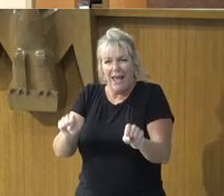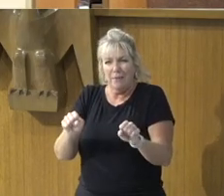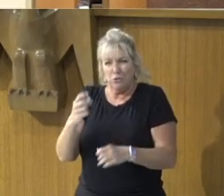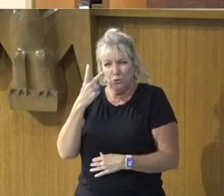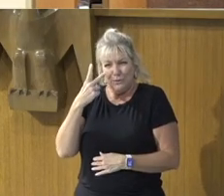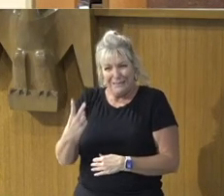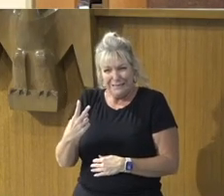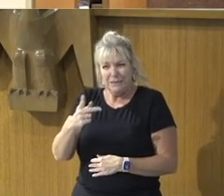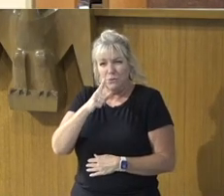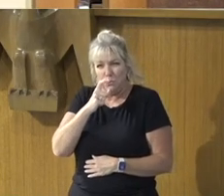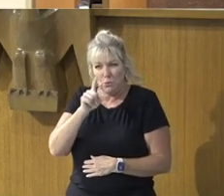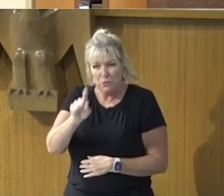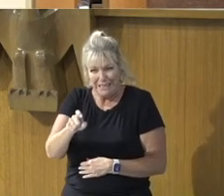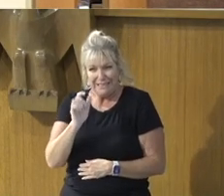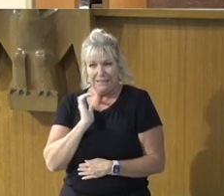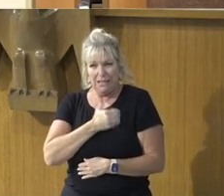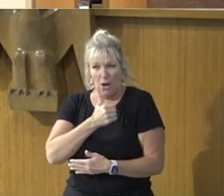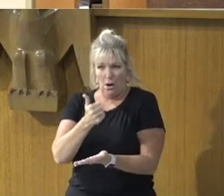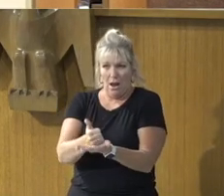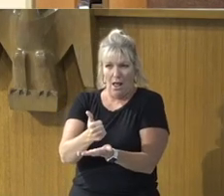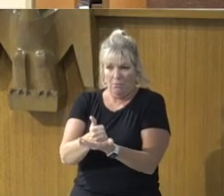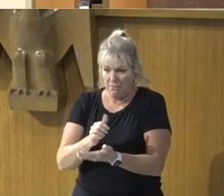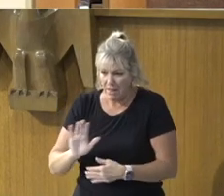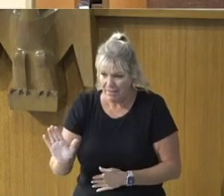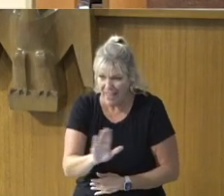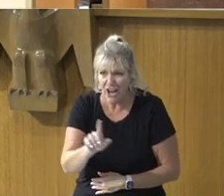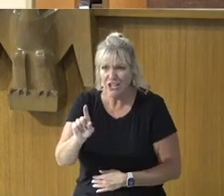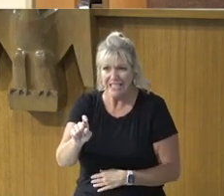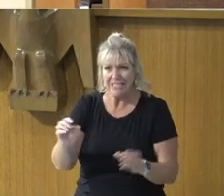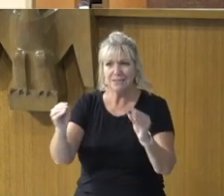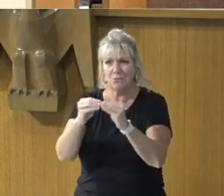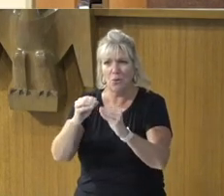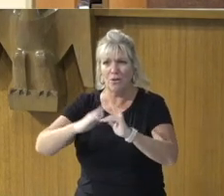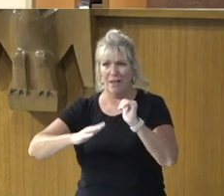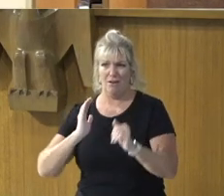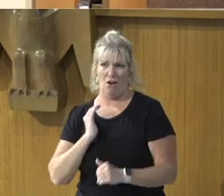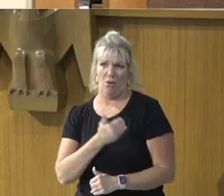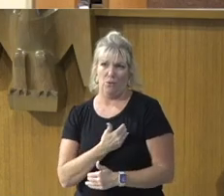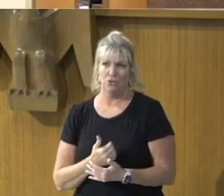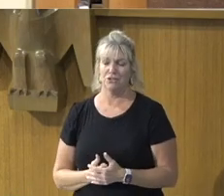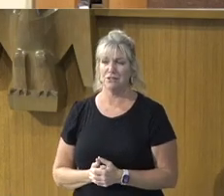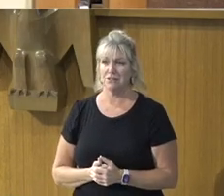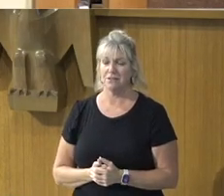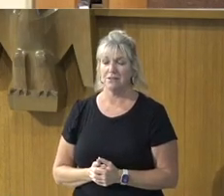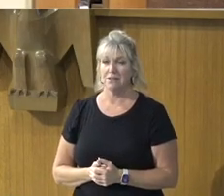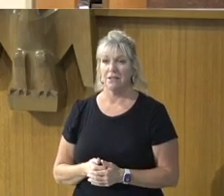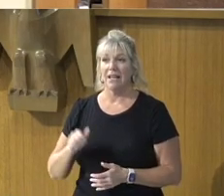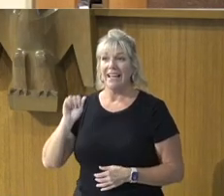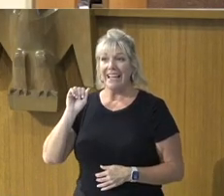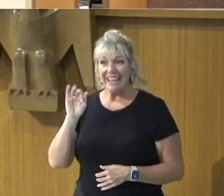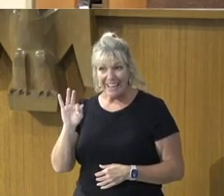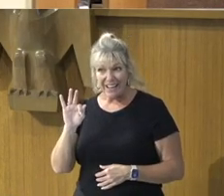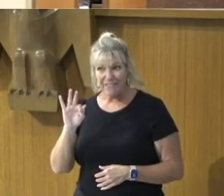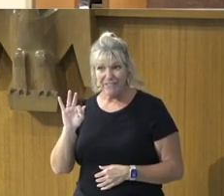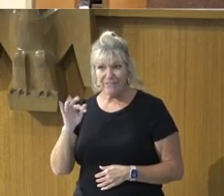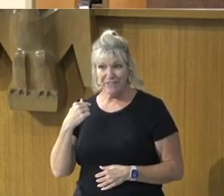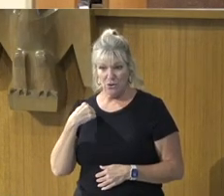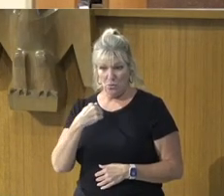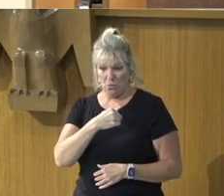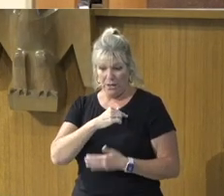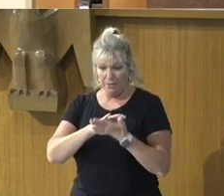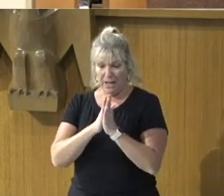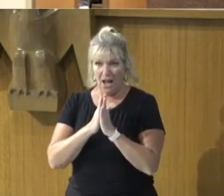needs are, Far greater than our own, When one is, Scared stiff, One is,